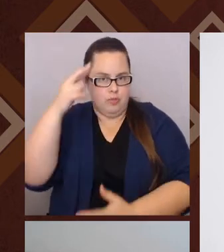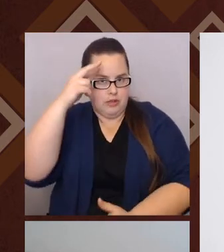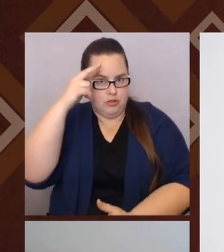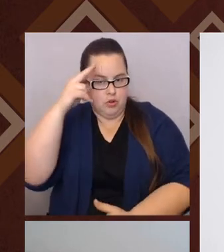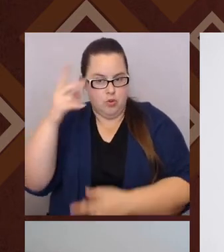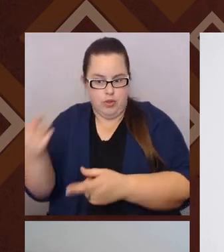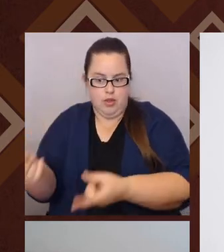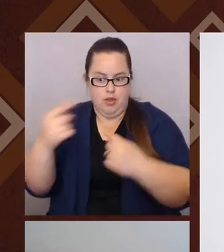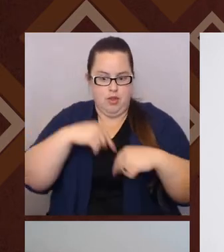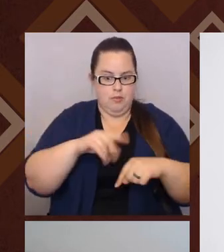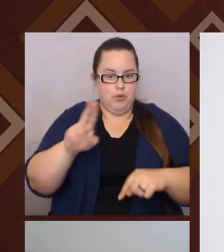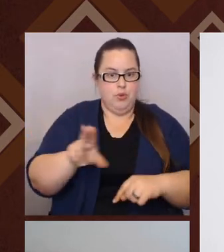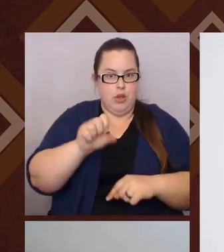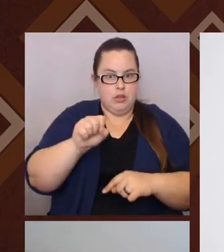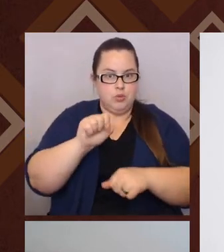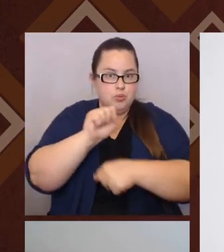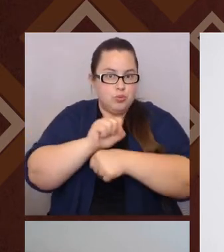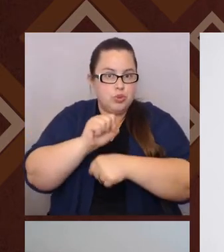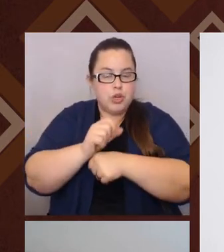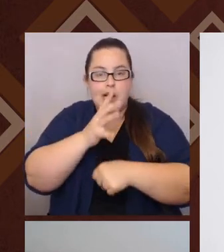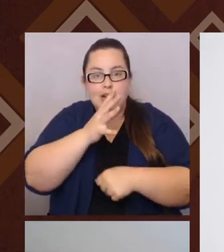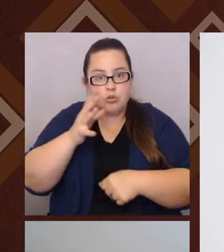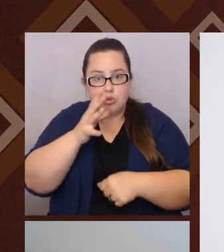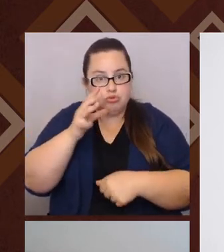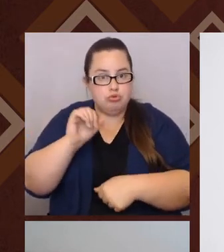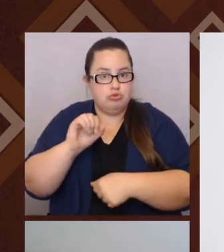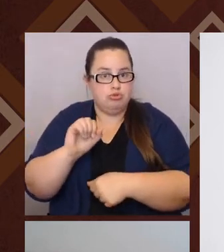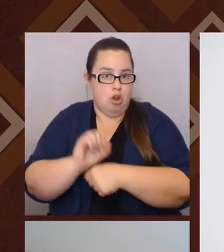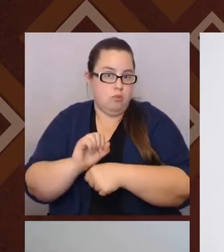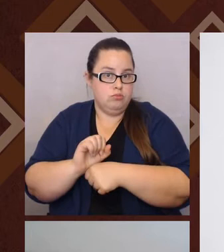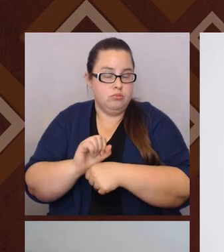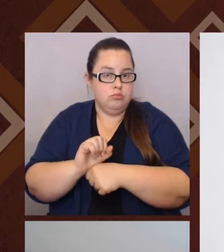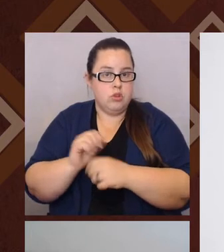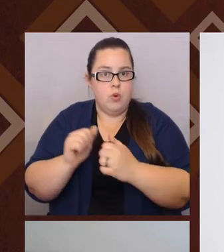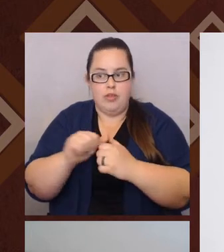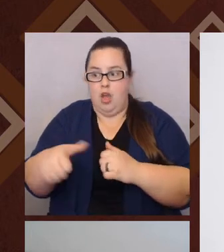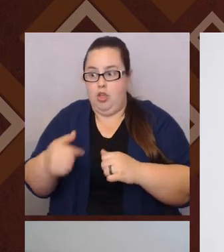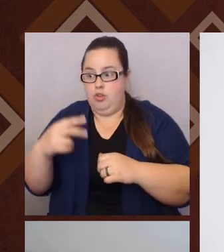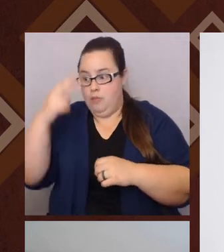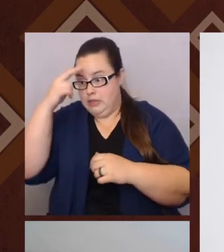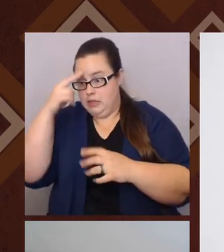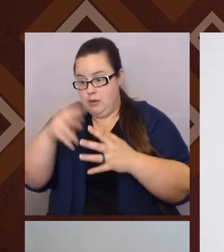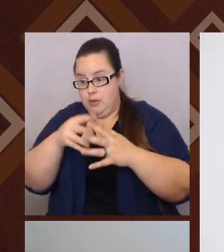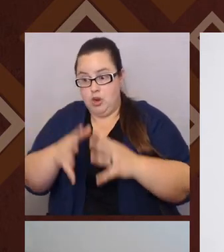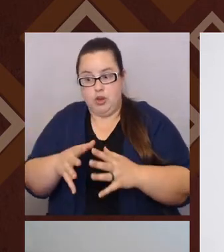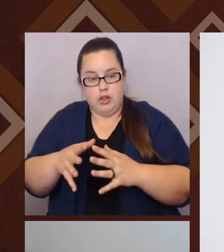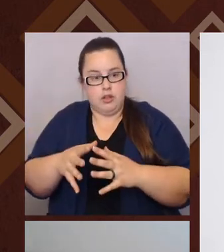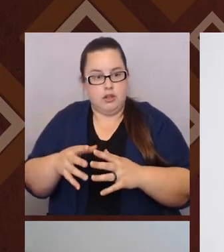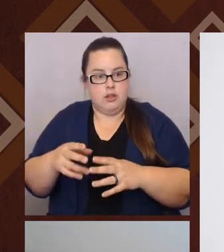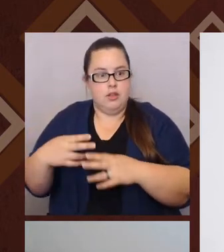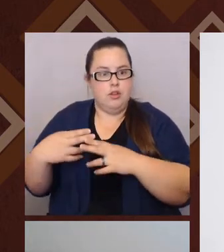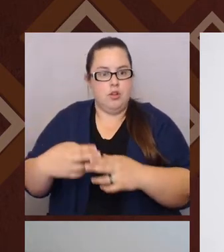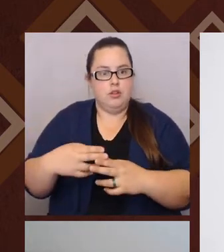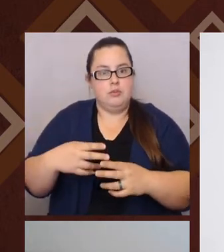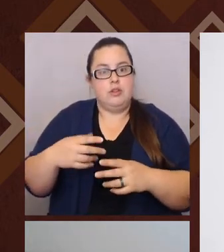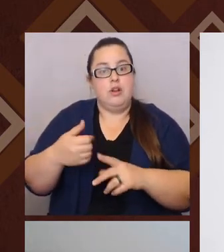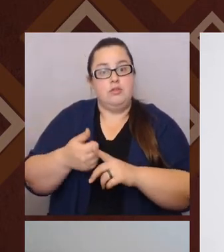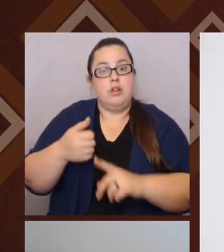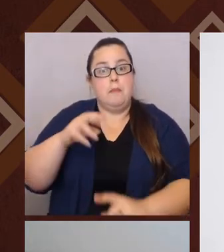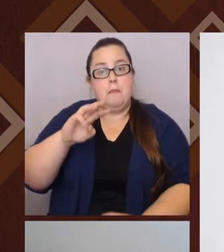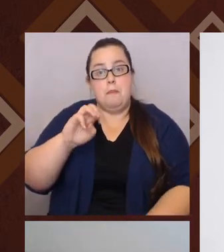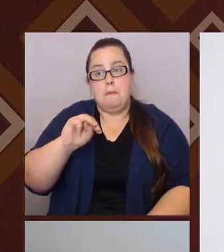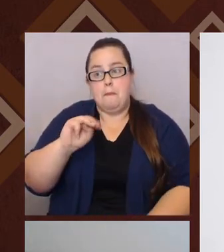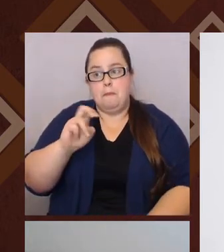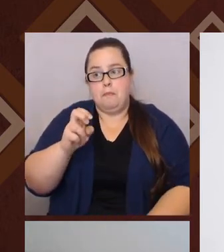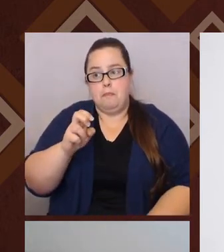U S were working in agricultural jobs with other Mexican Americans. And called themselves Mexicanos, because it